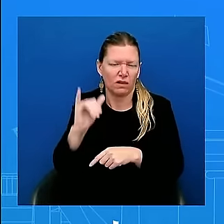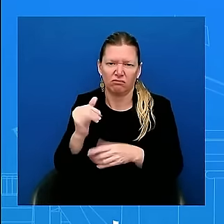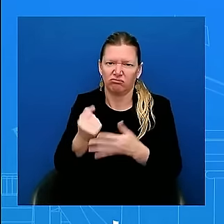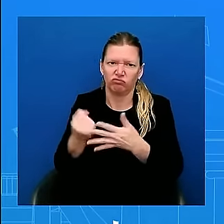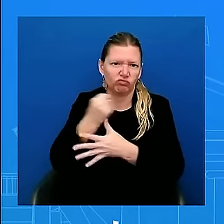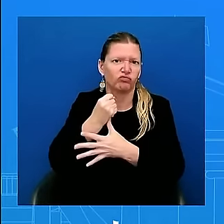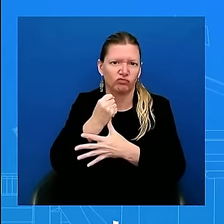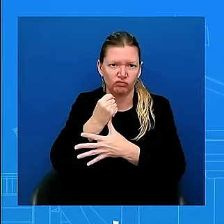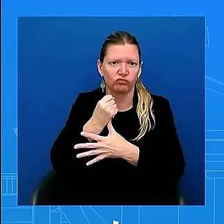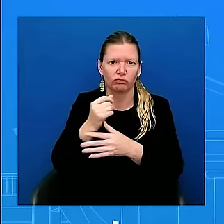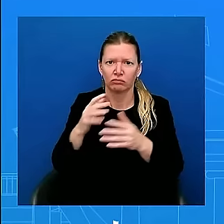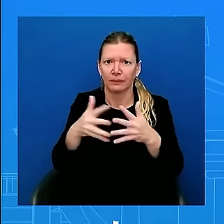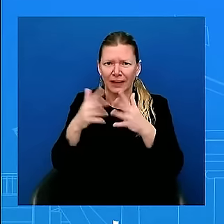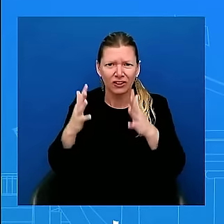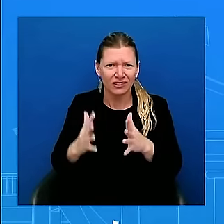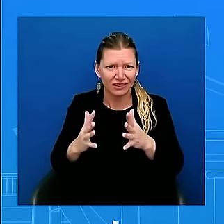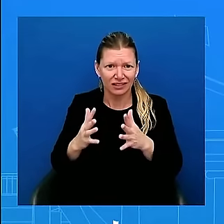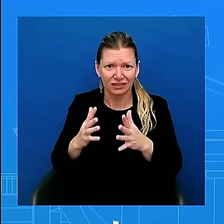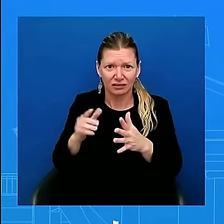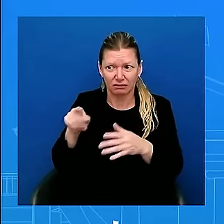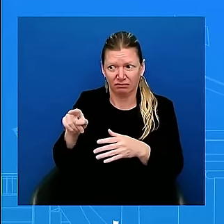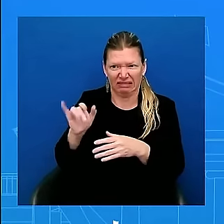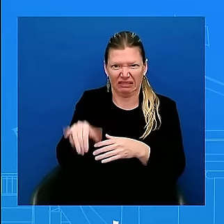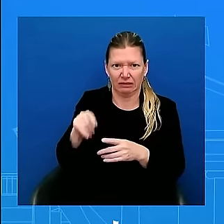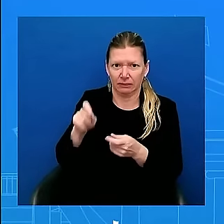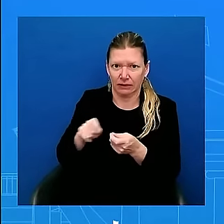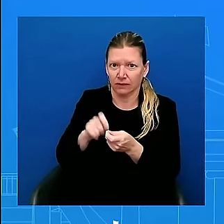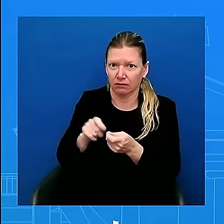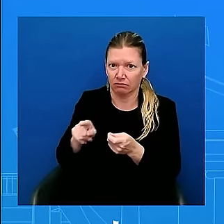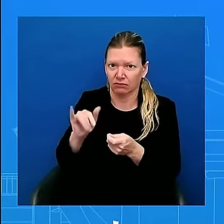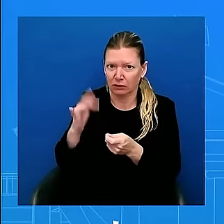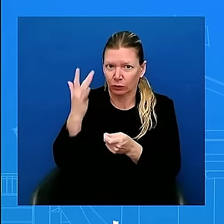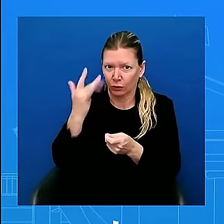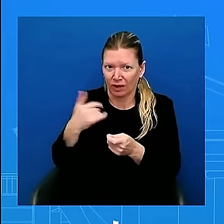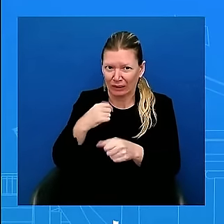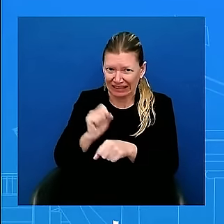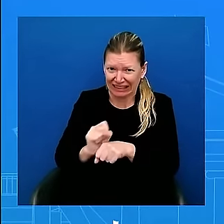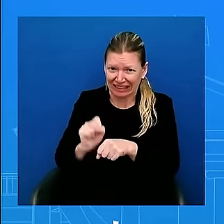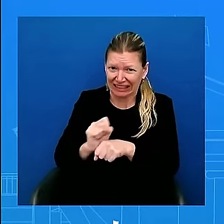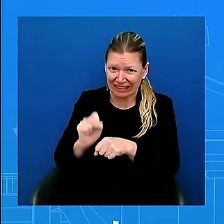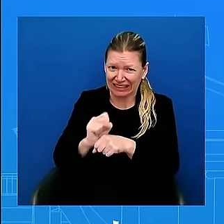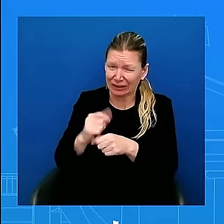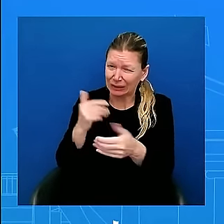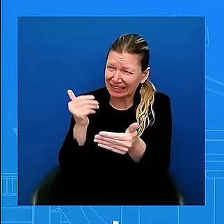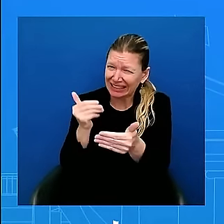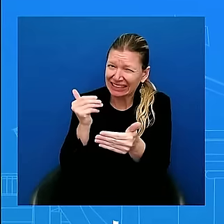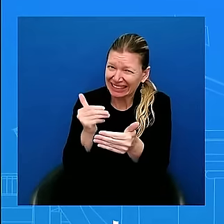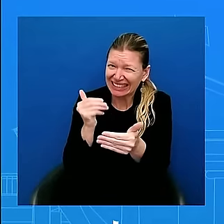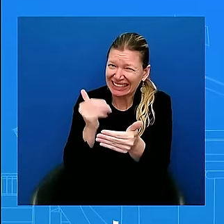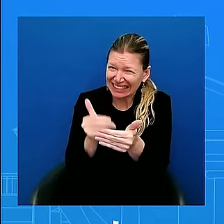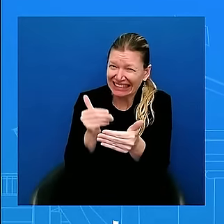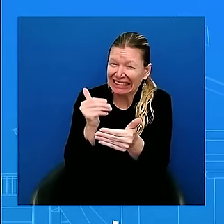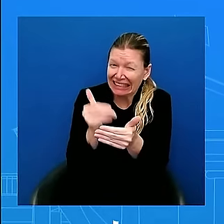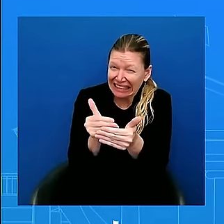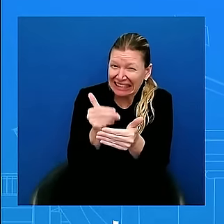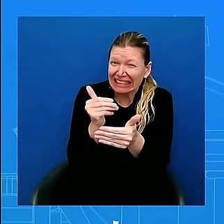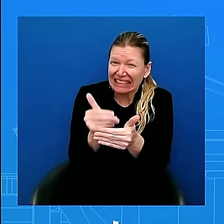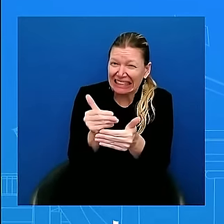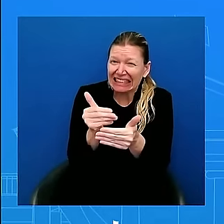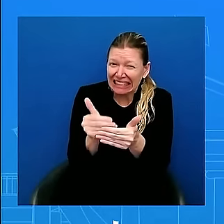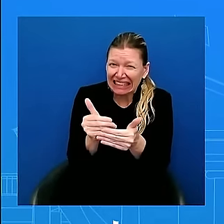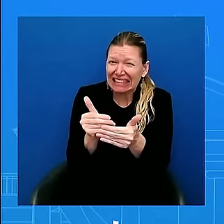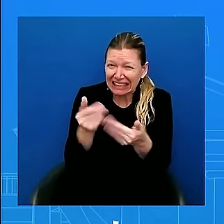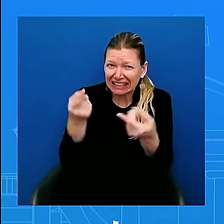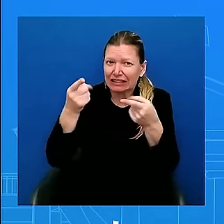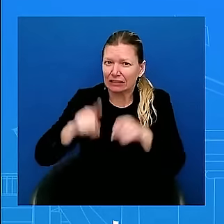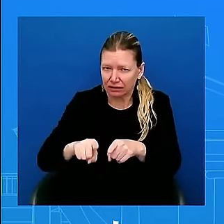close. We are closer now, we believe, than we've been before. The gaps are closable, no question about that. And we believe, the